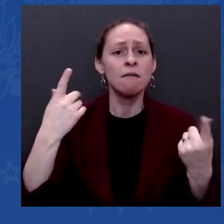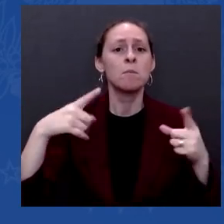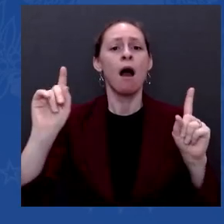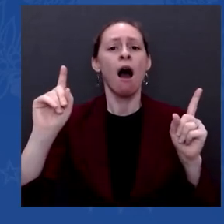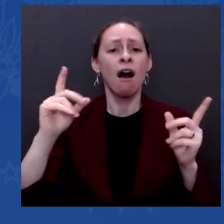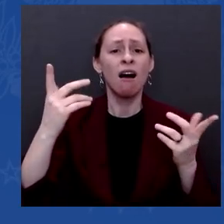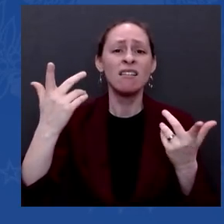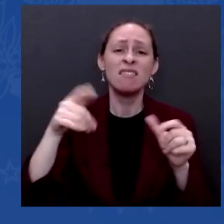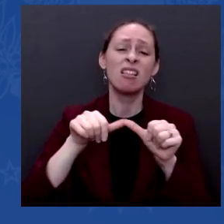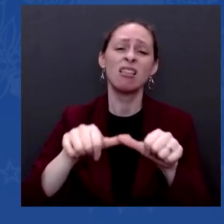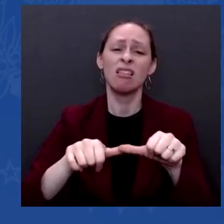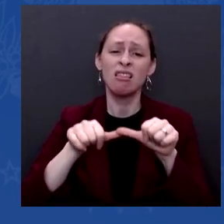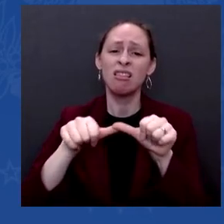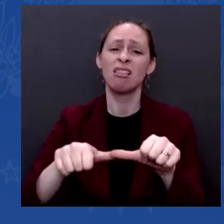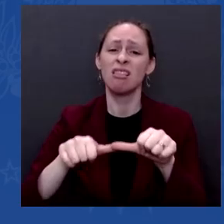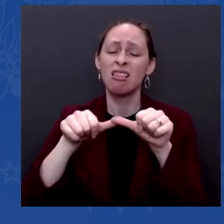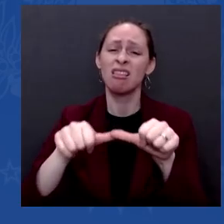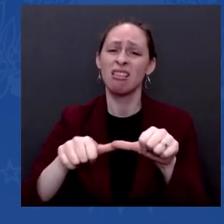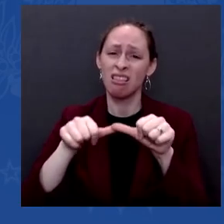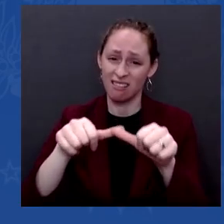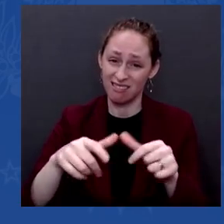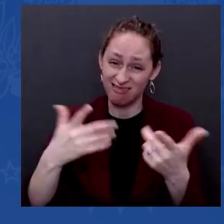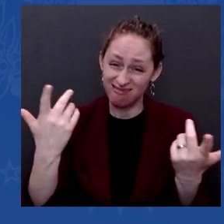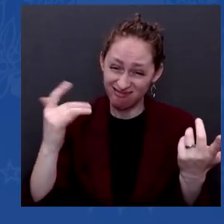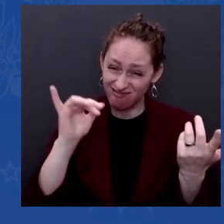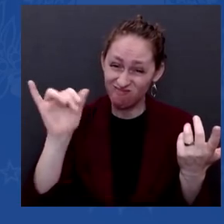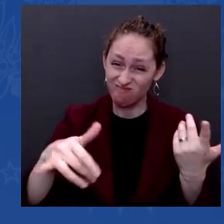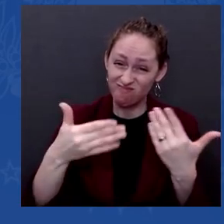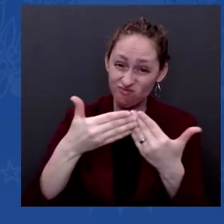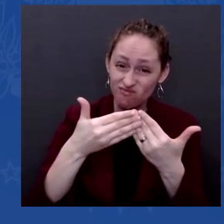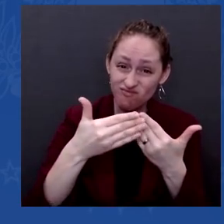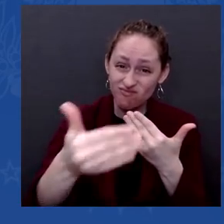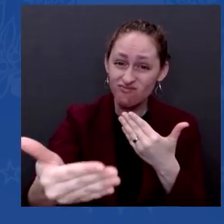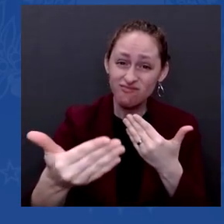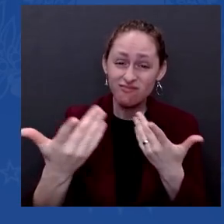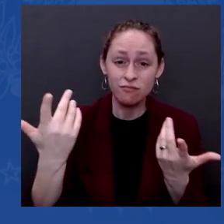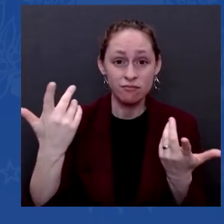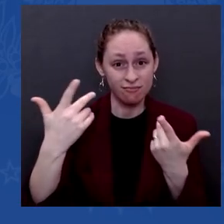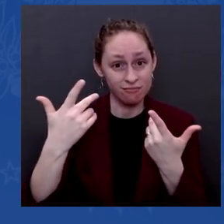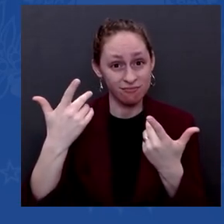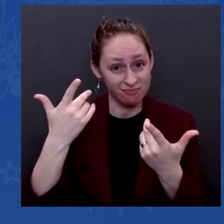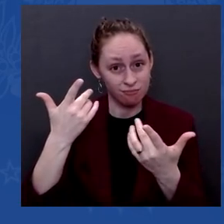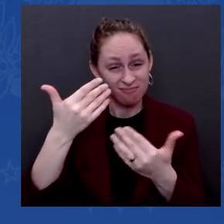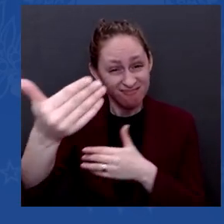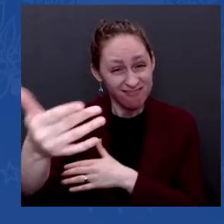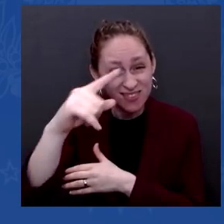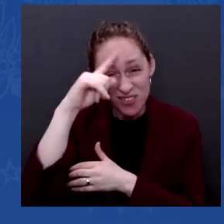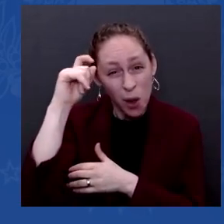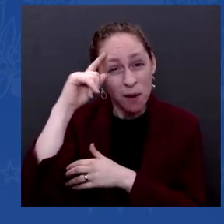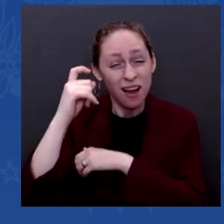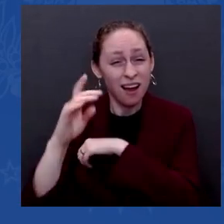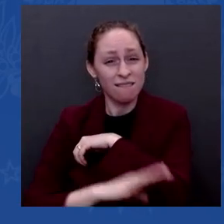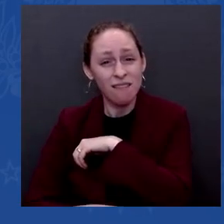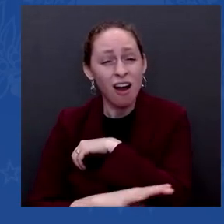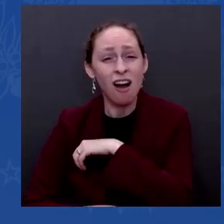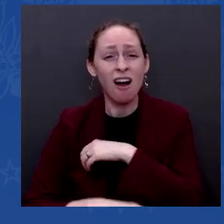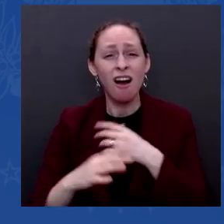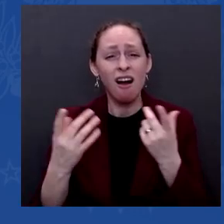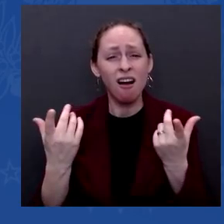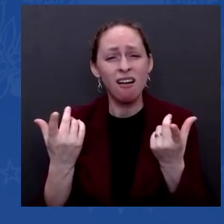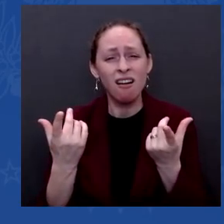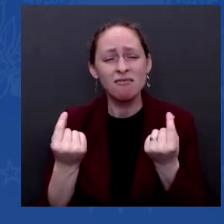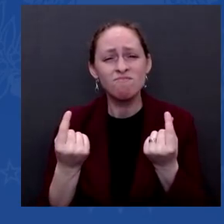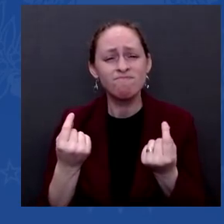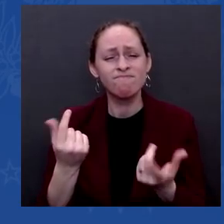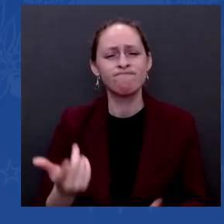fall? And separately, you talk about the importance of the Fed, but isn't that an acknowledgement that you're limited in what you can